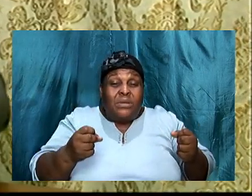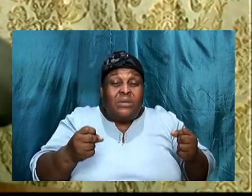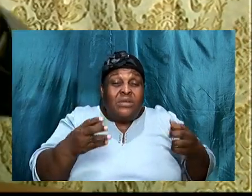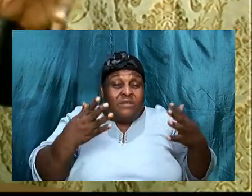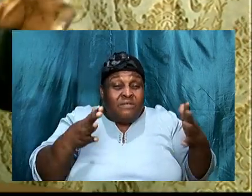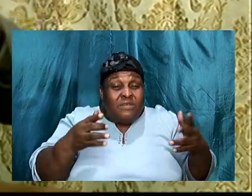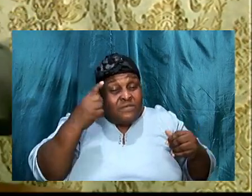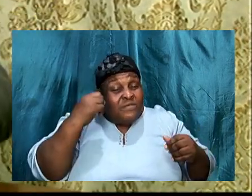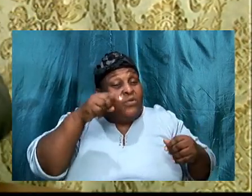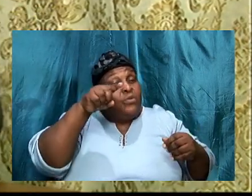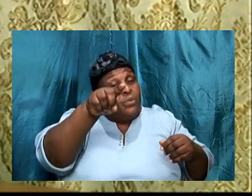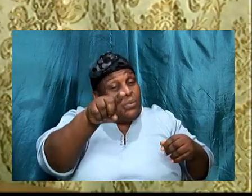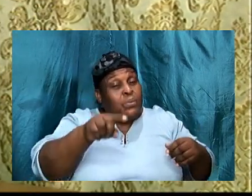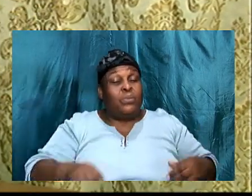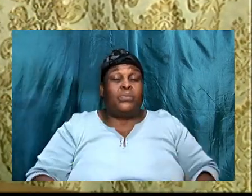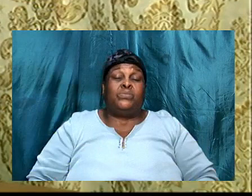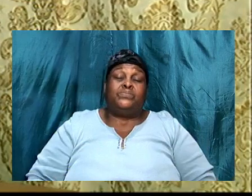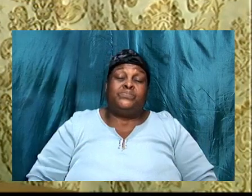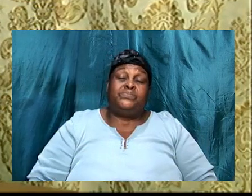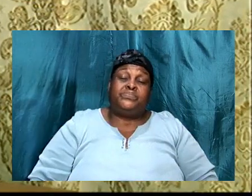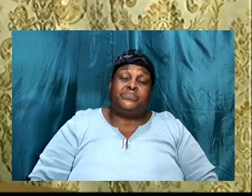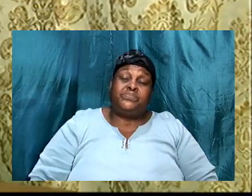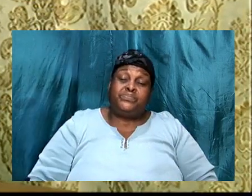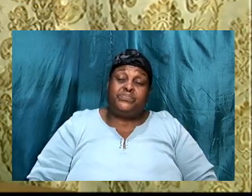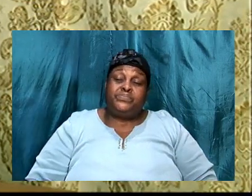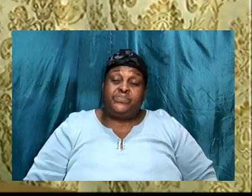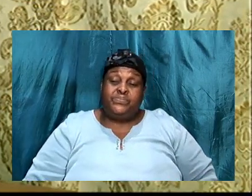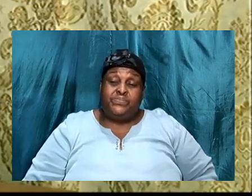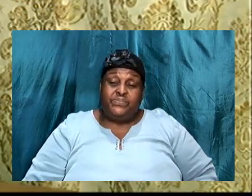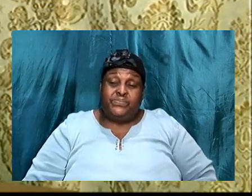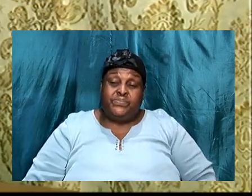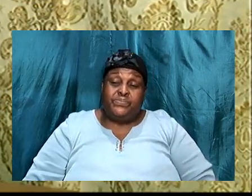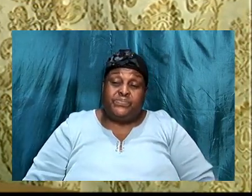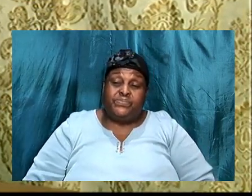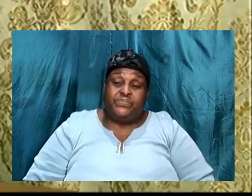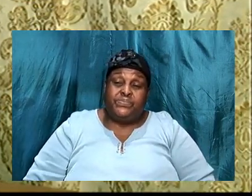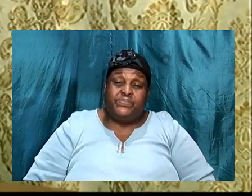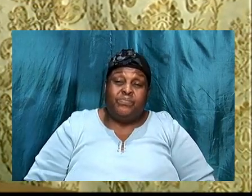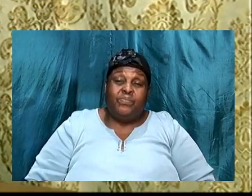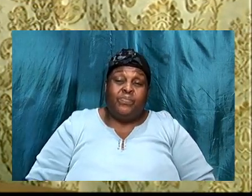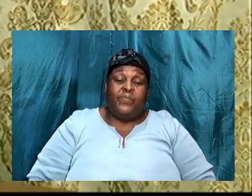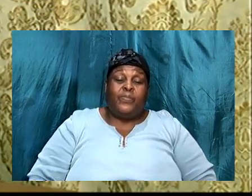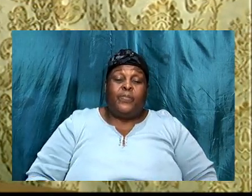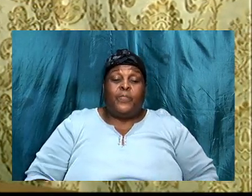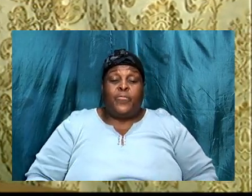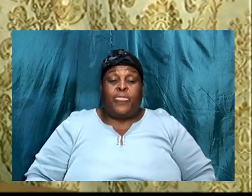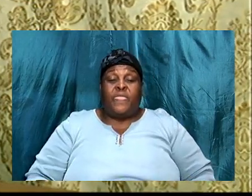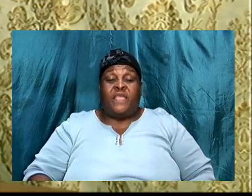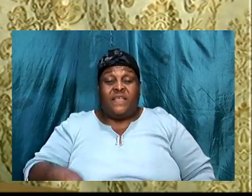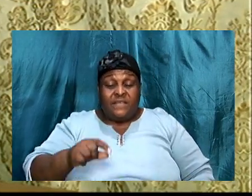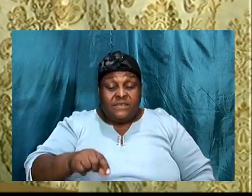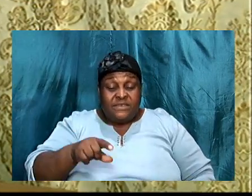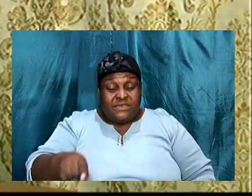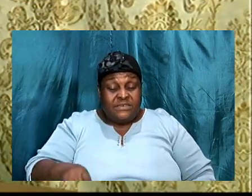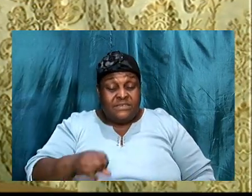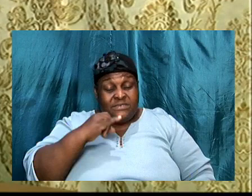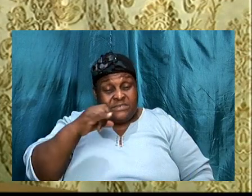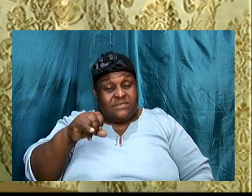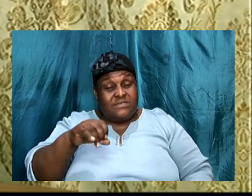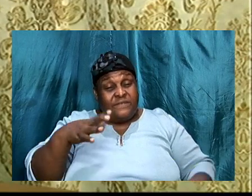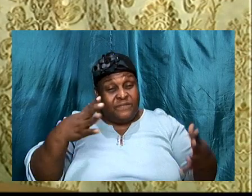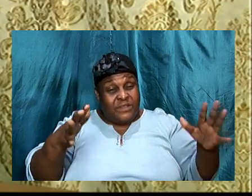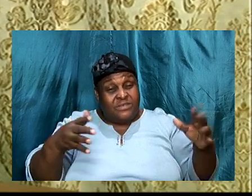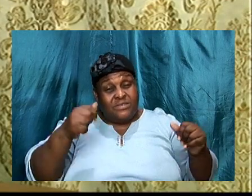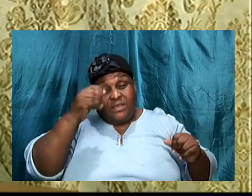that he designed, from before the foundation, of the earth. For you, this is the end, that he is